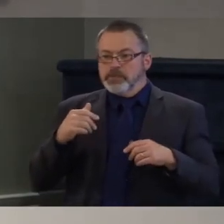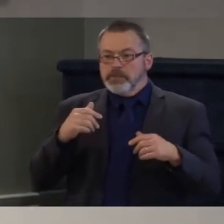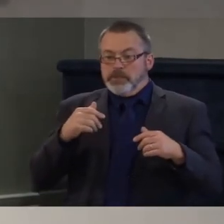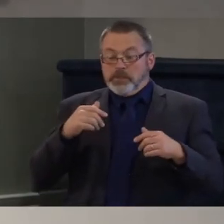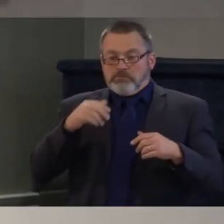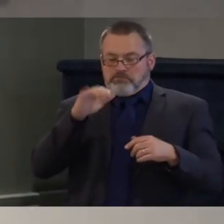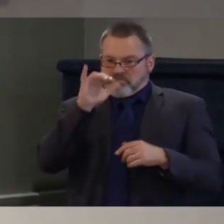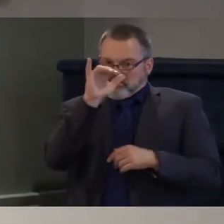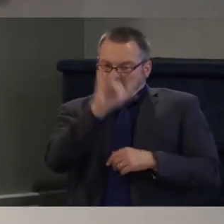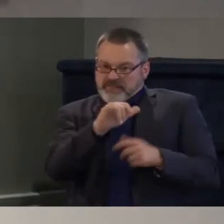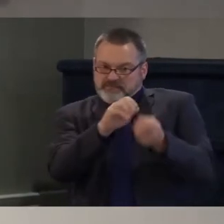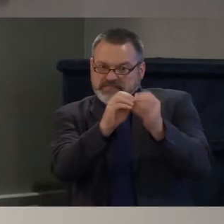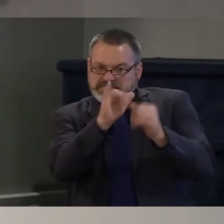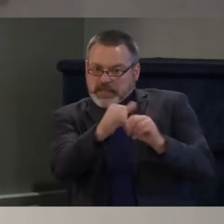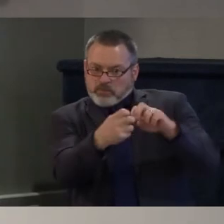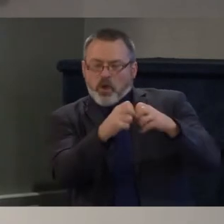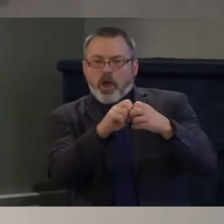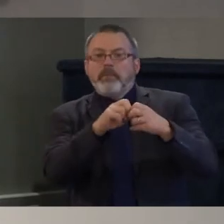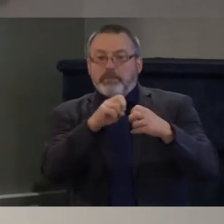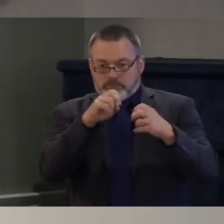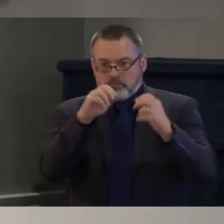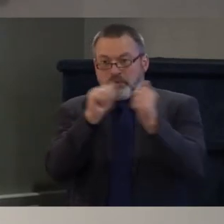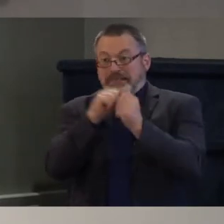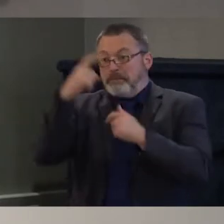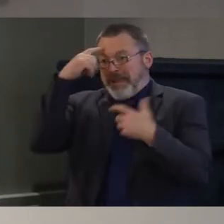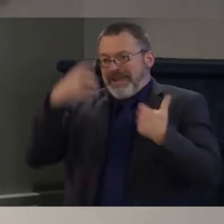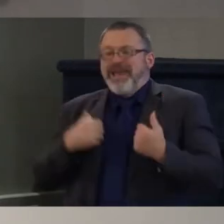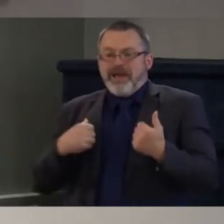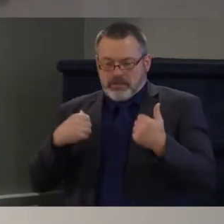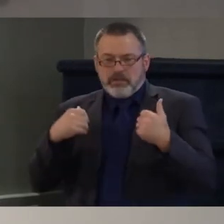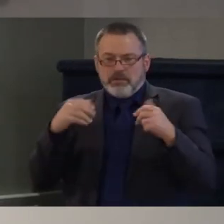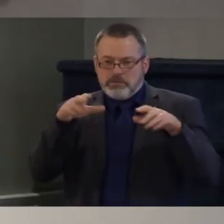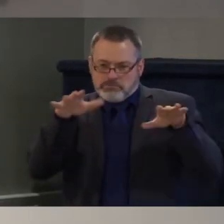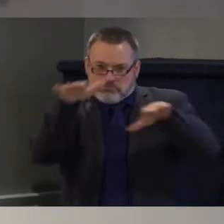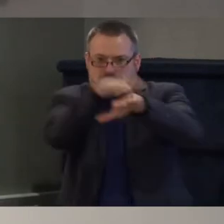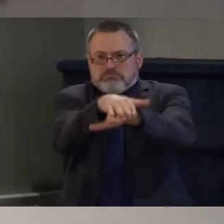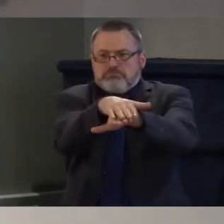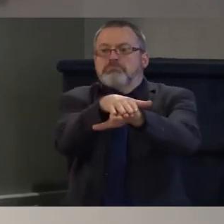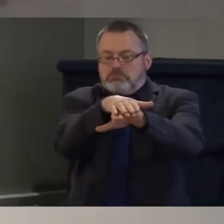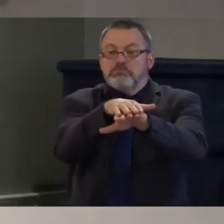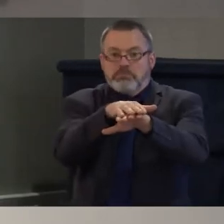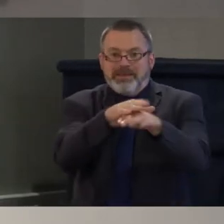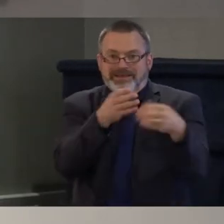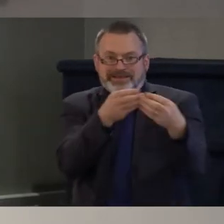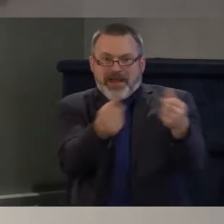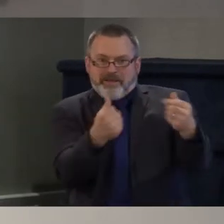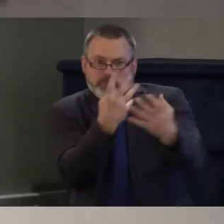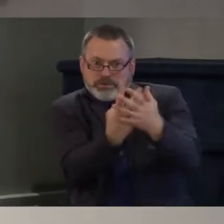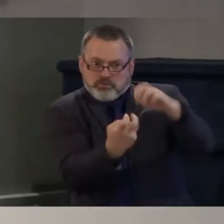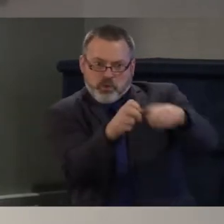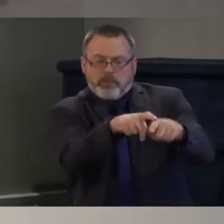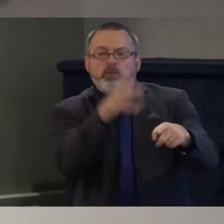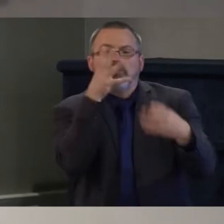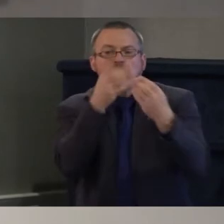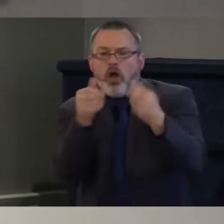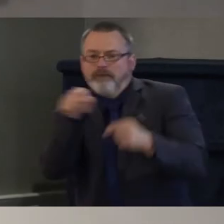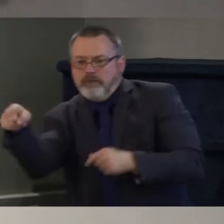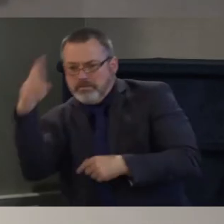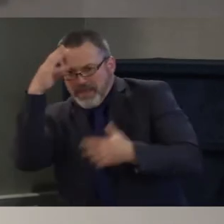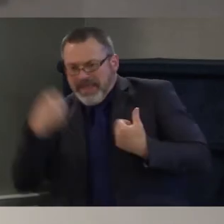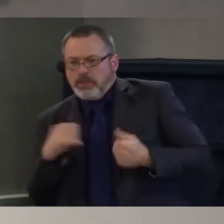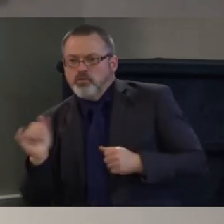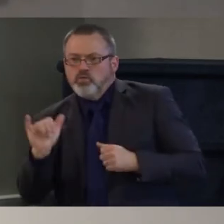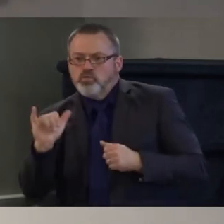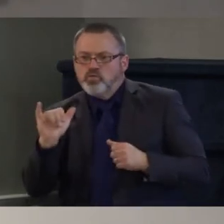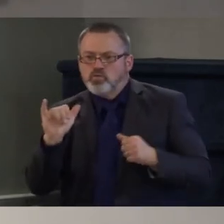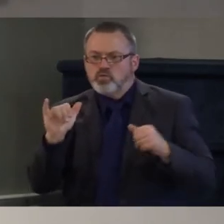But it would be a tough pill to swallow for a lot of Americans to give really high-quality health care to people who have committed crimes, unless